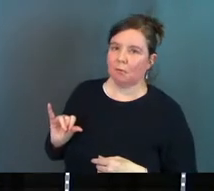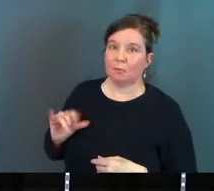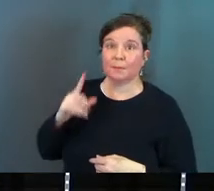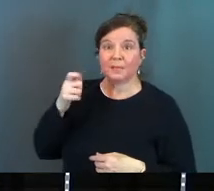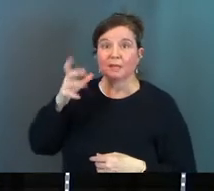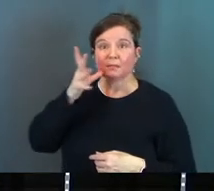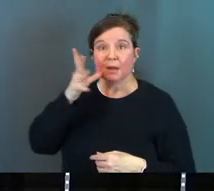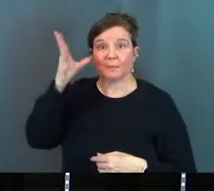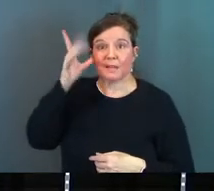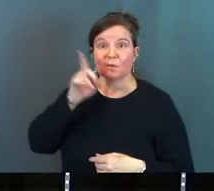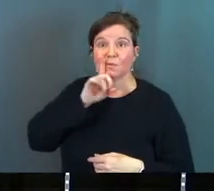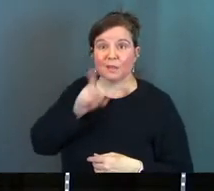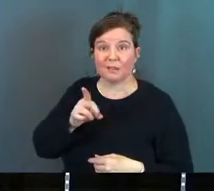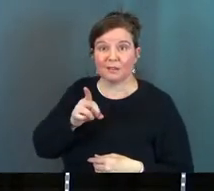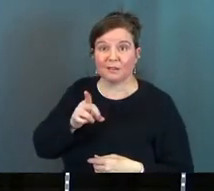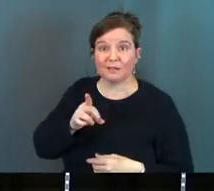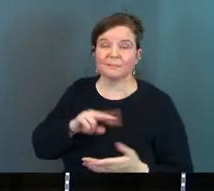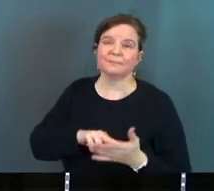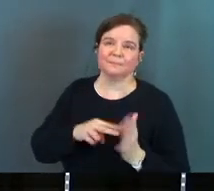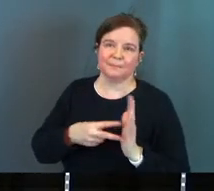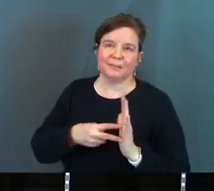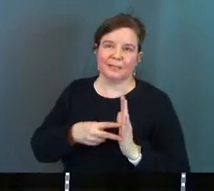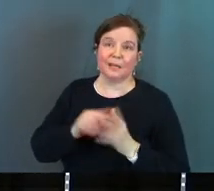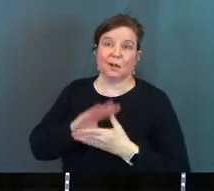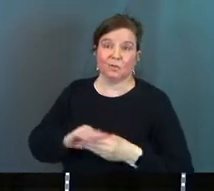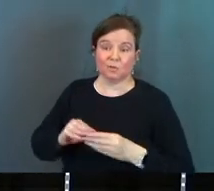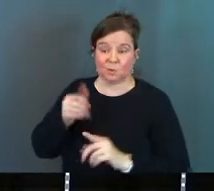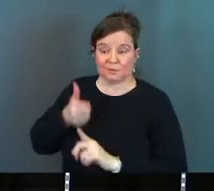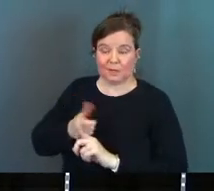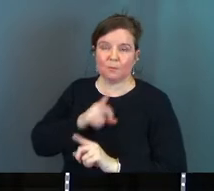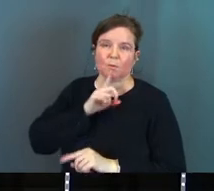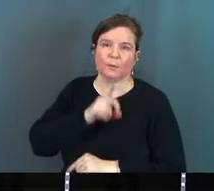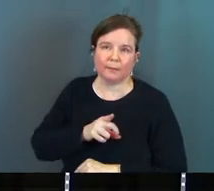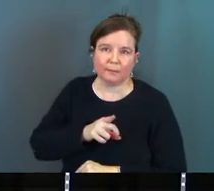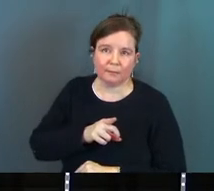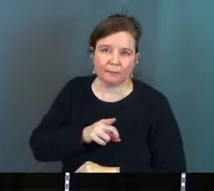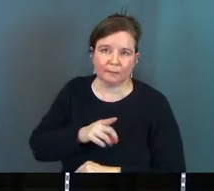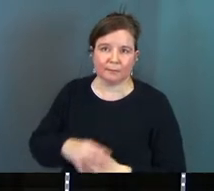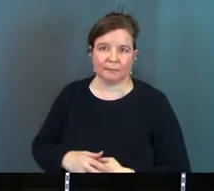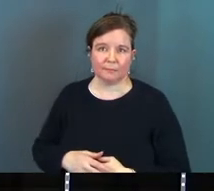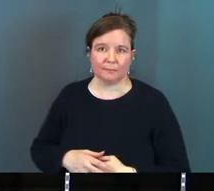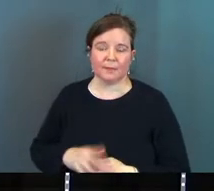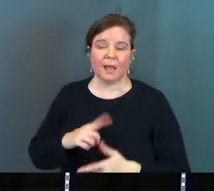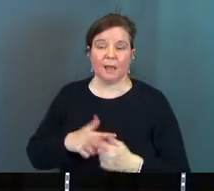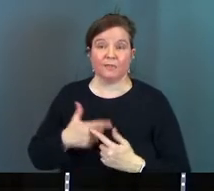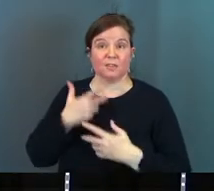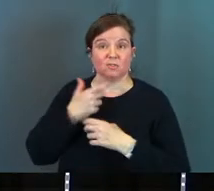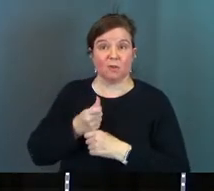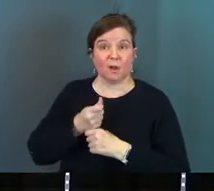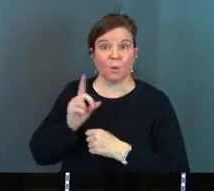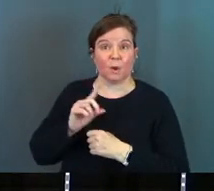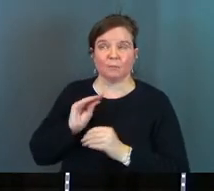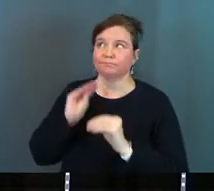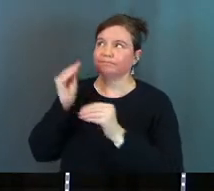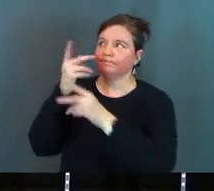Because mom and dad are for real, that must mean the stories are real. And they put their faith in God.